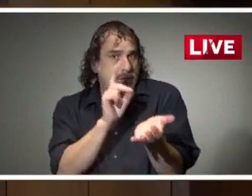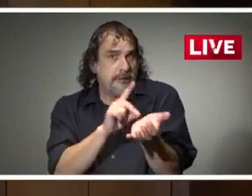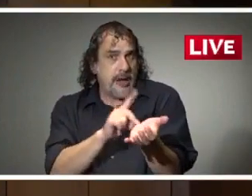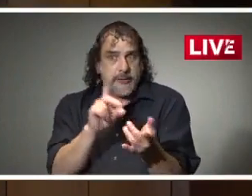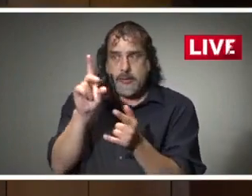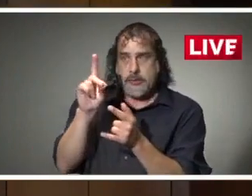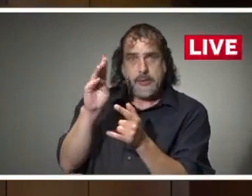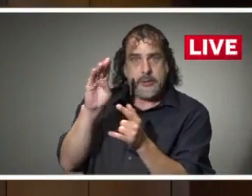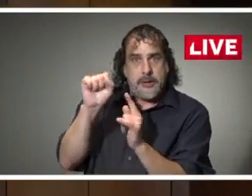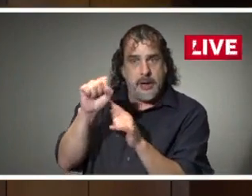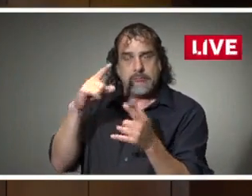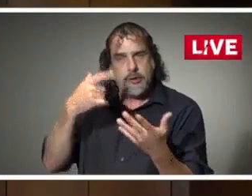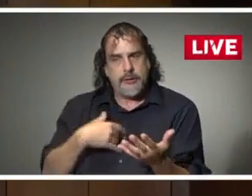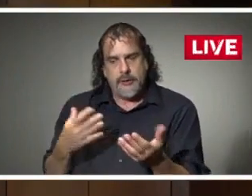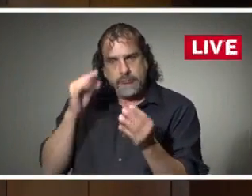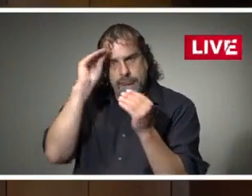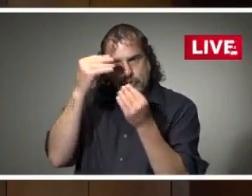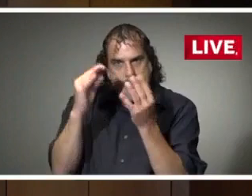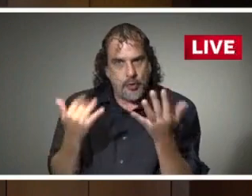about the most recent data.